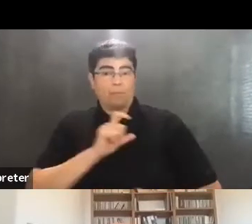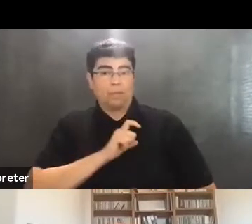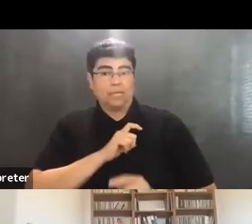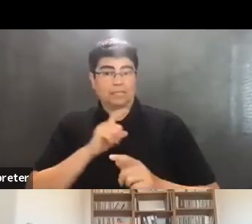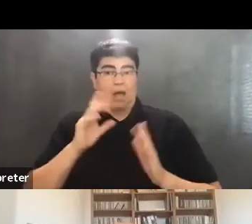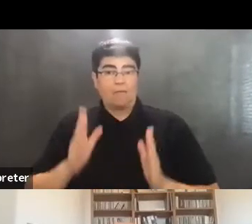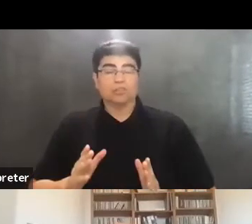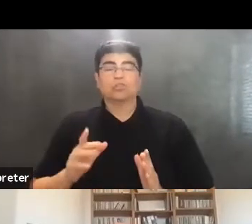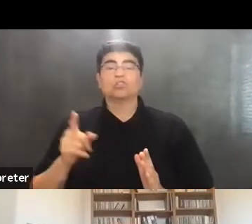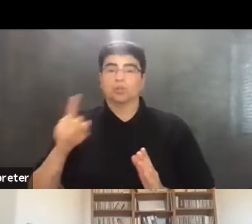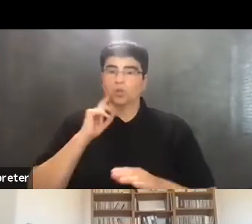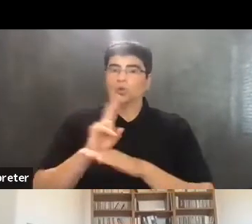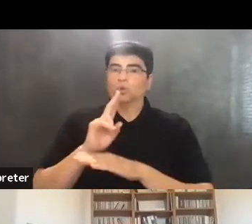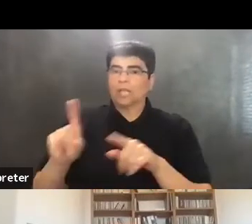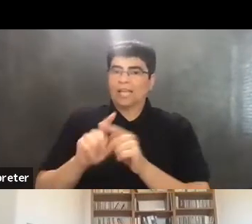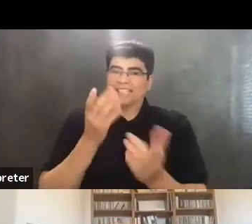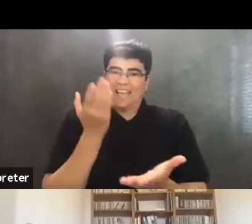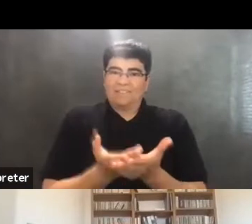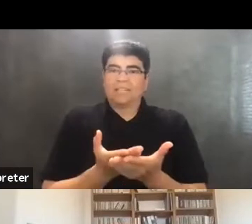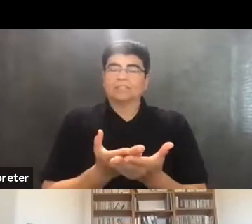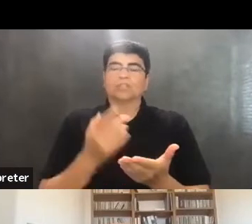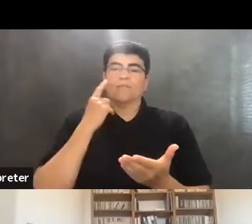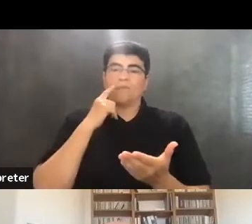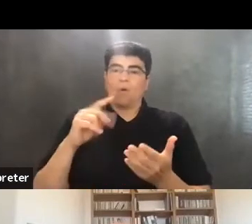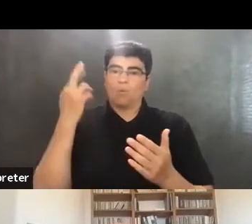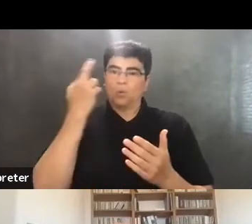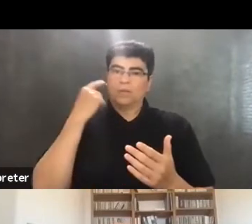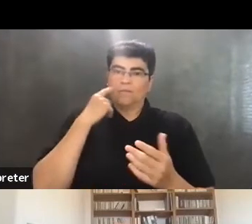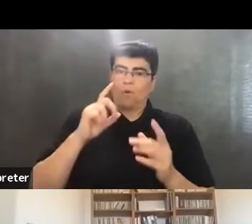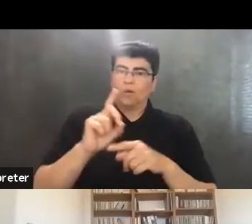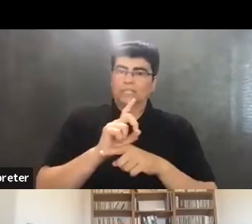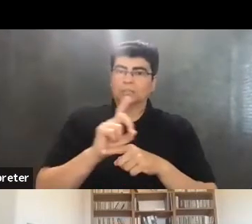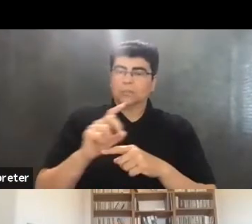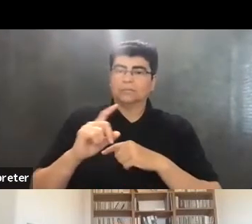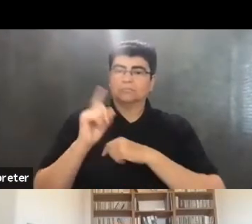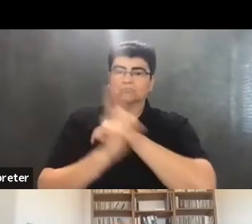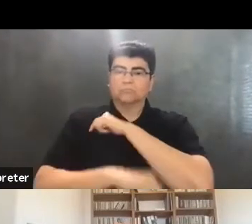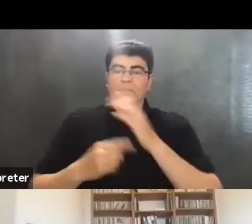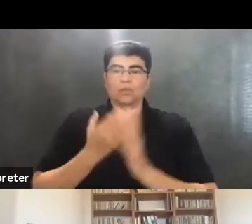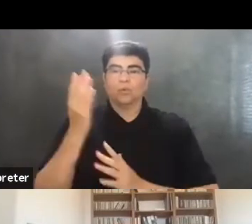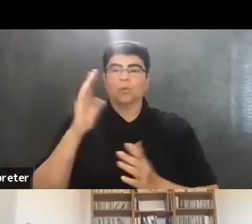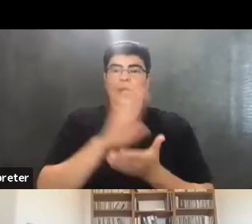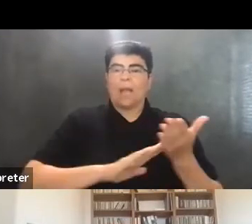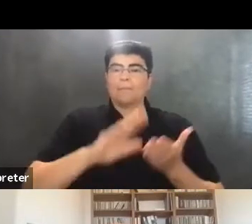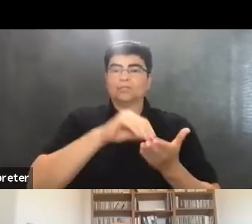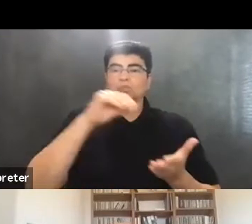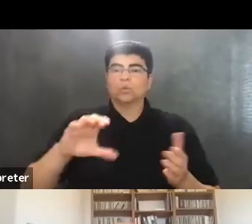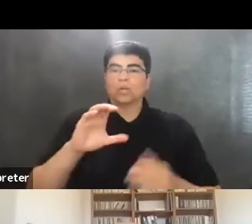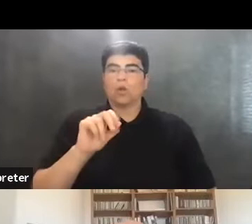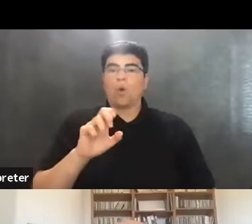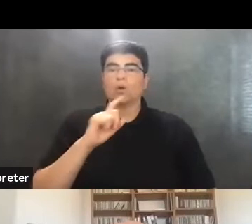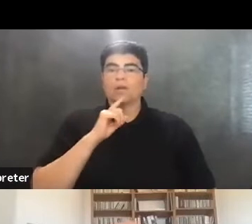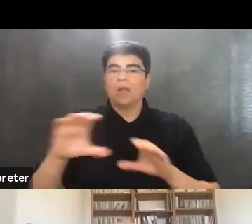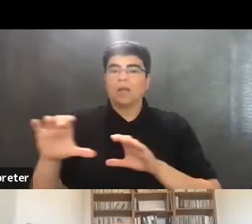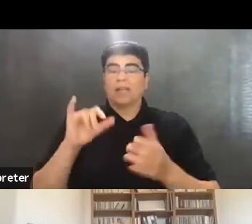used as evidentiary foundation of discipline through the Campus Student Code of Conduct. This discipline